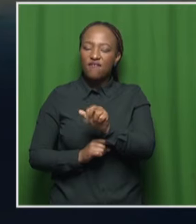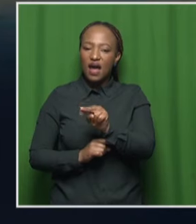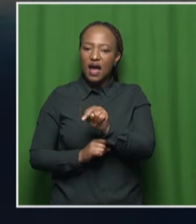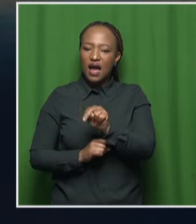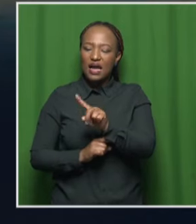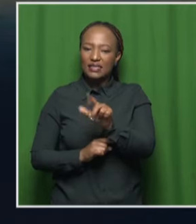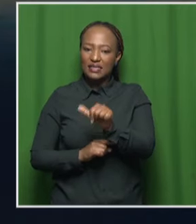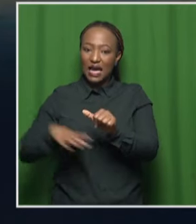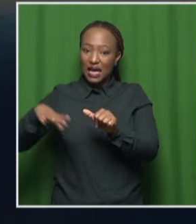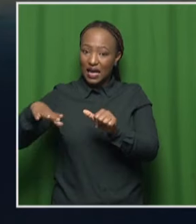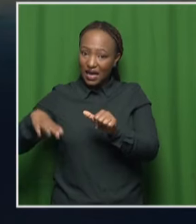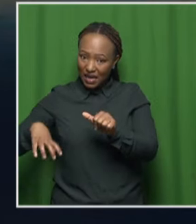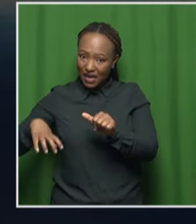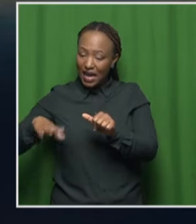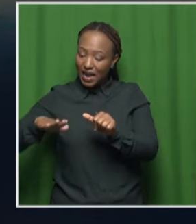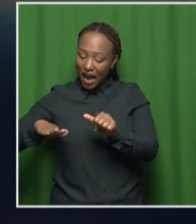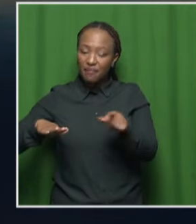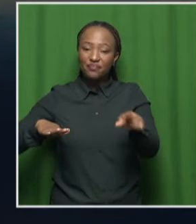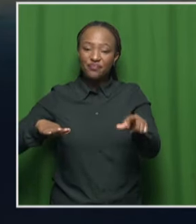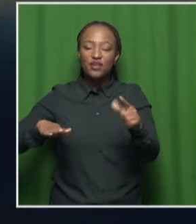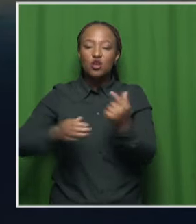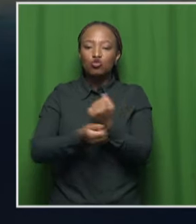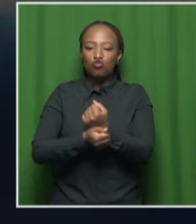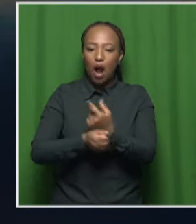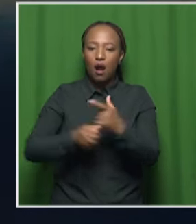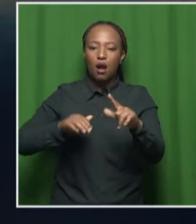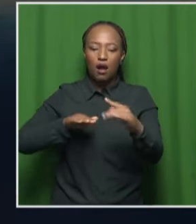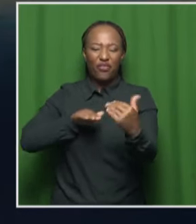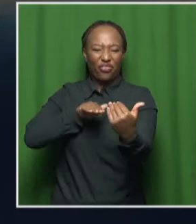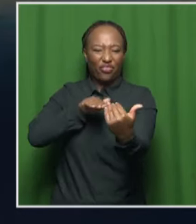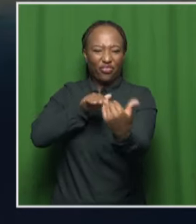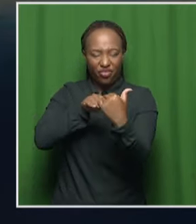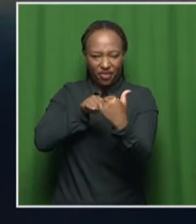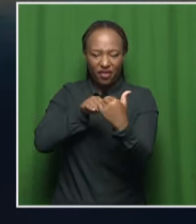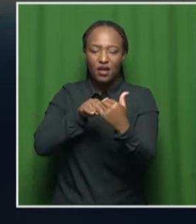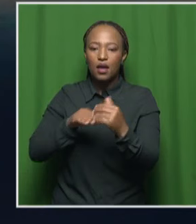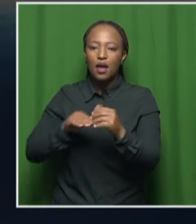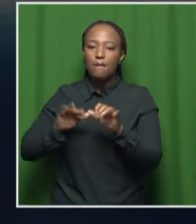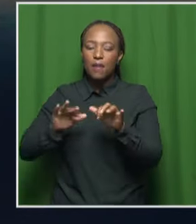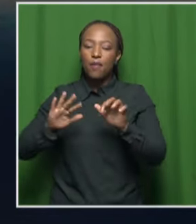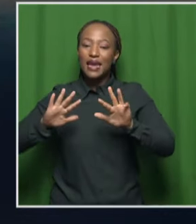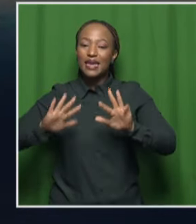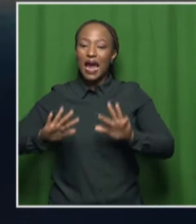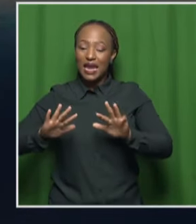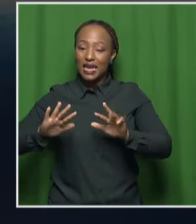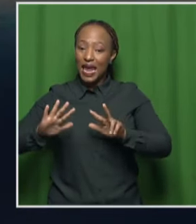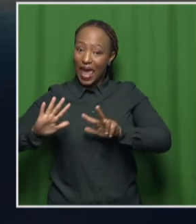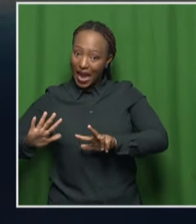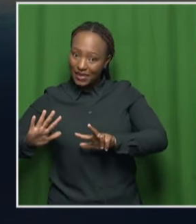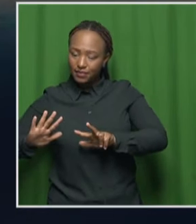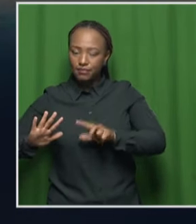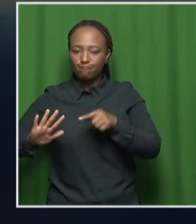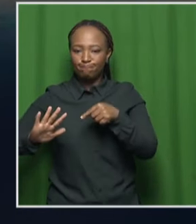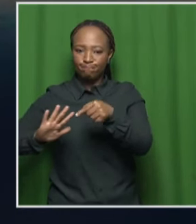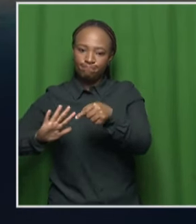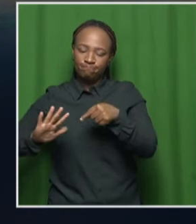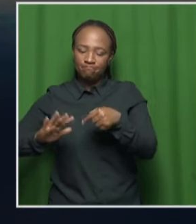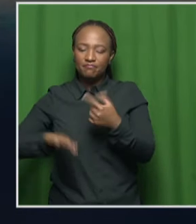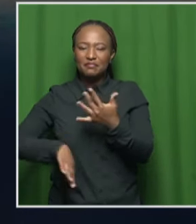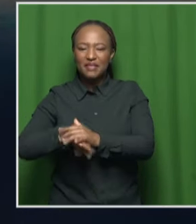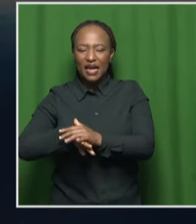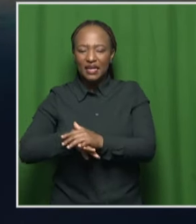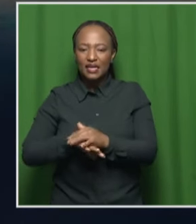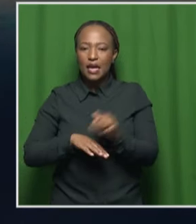collision, unfortunately, nine people involved, eight of whom have lost their lives. And the ninth